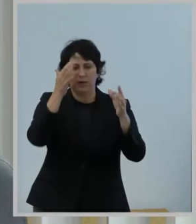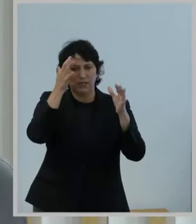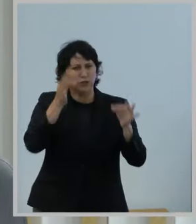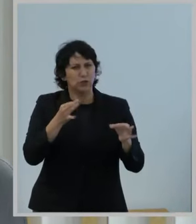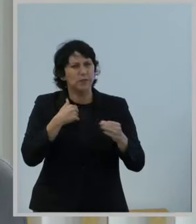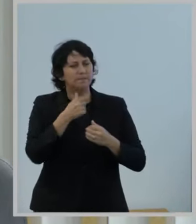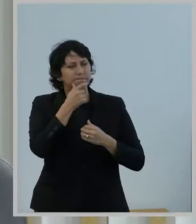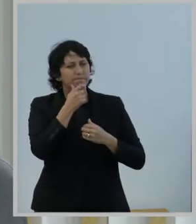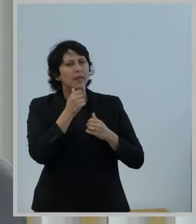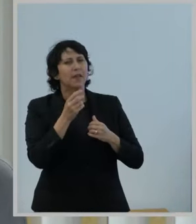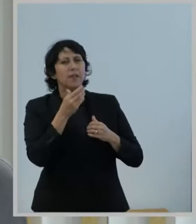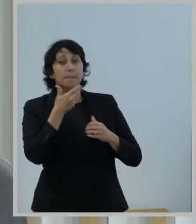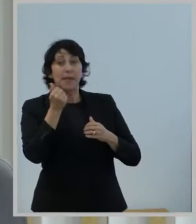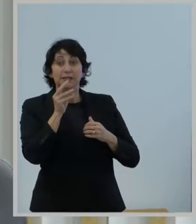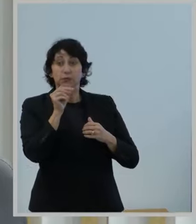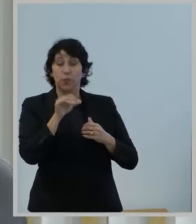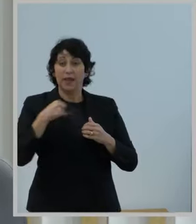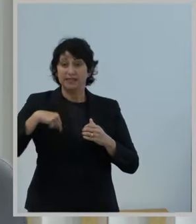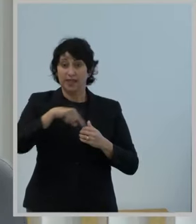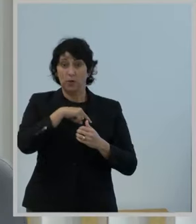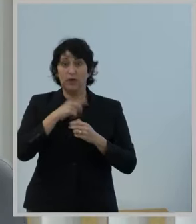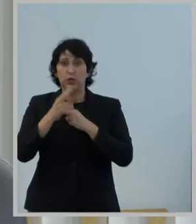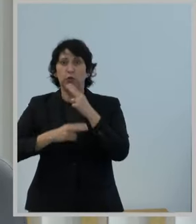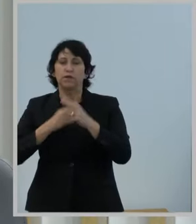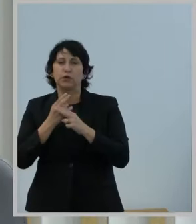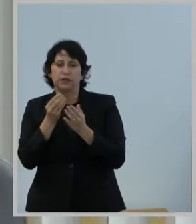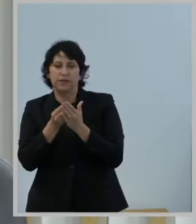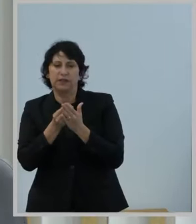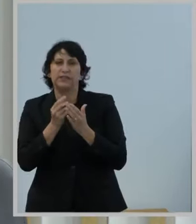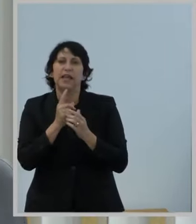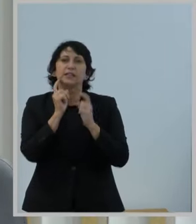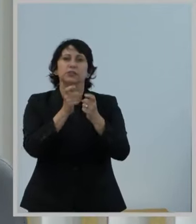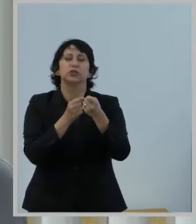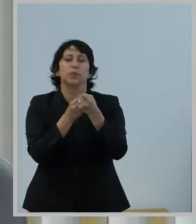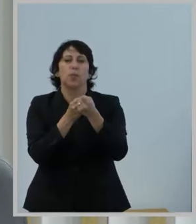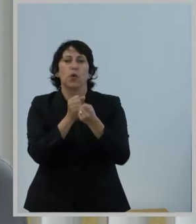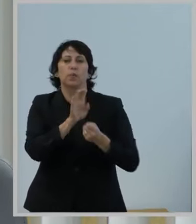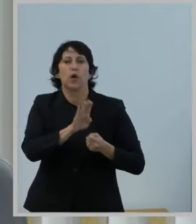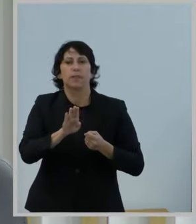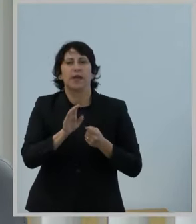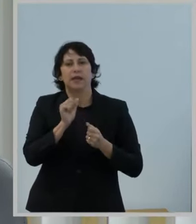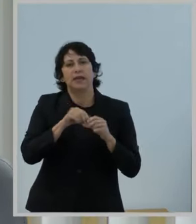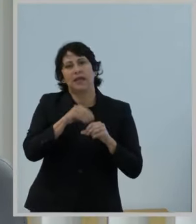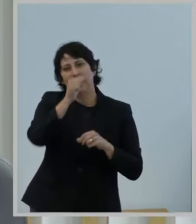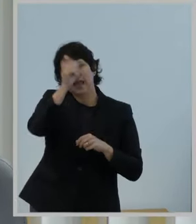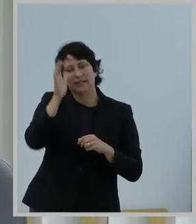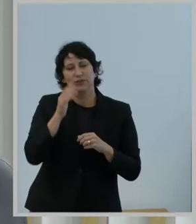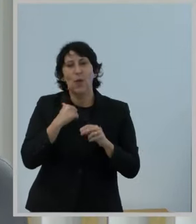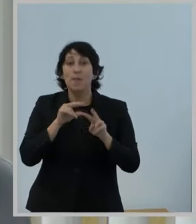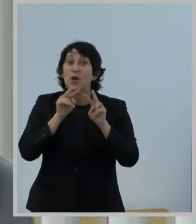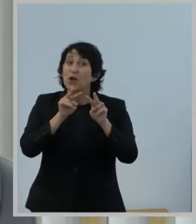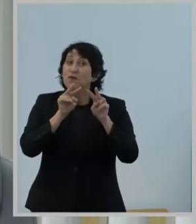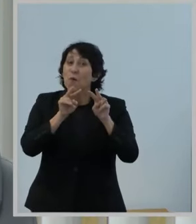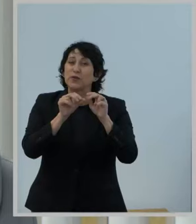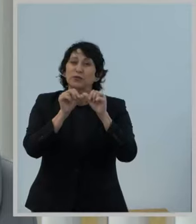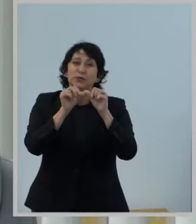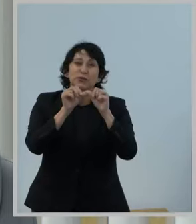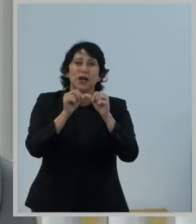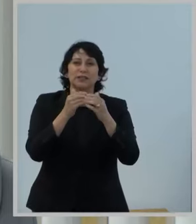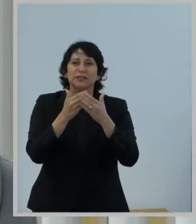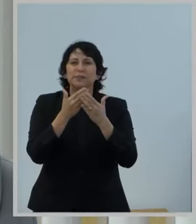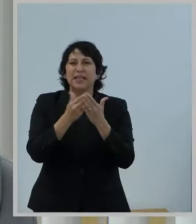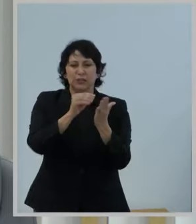universal service funds can support the next phase of broadband support in Alaska. I look forward to a substantial record